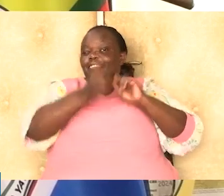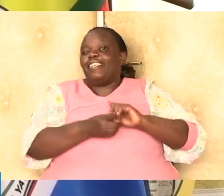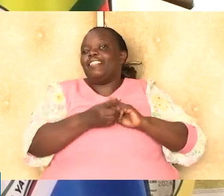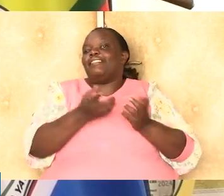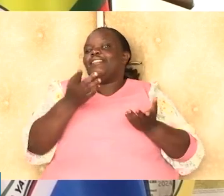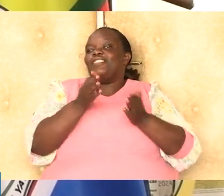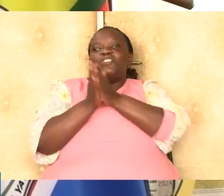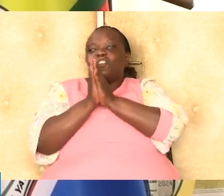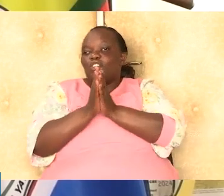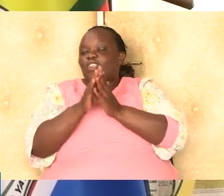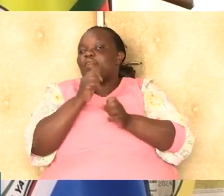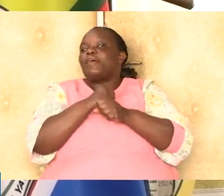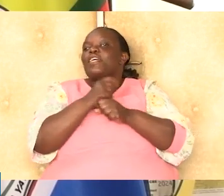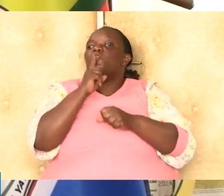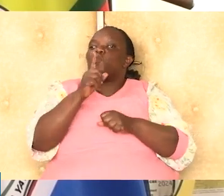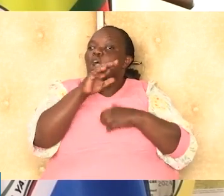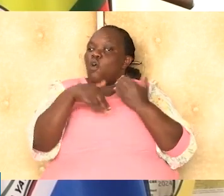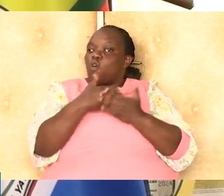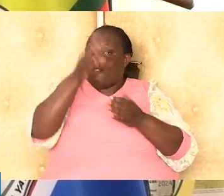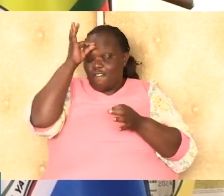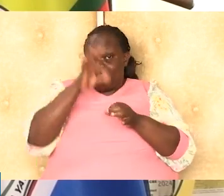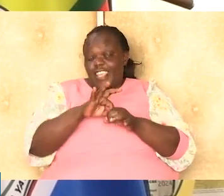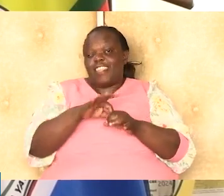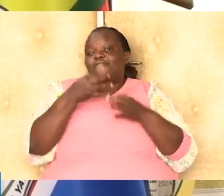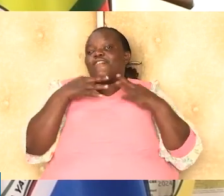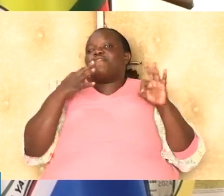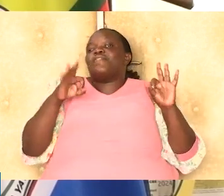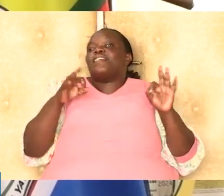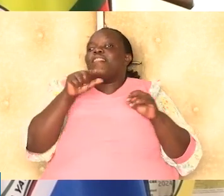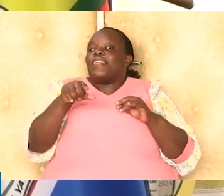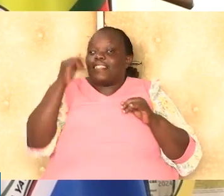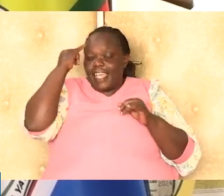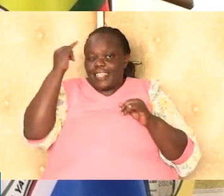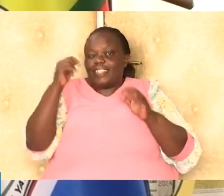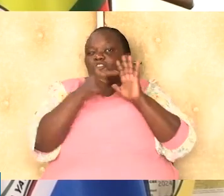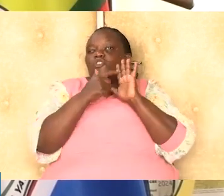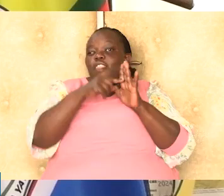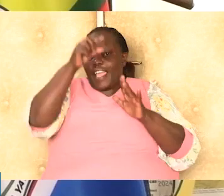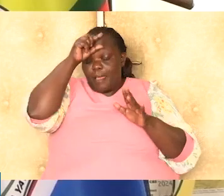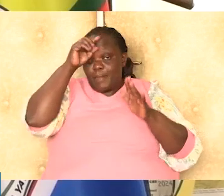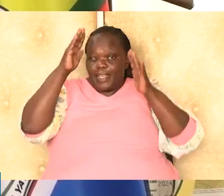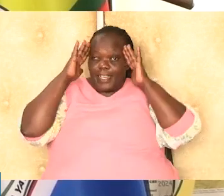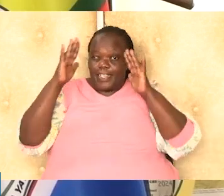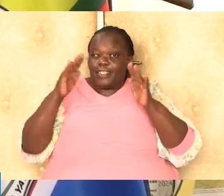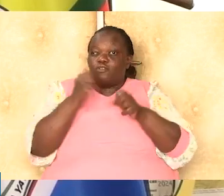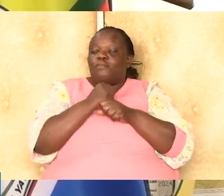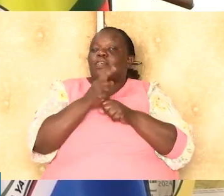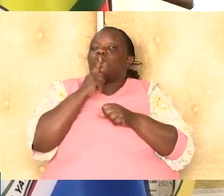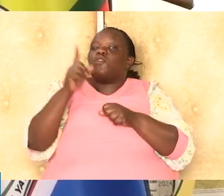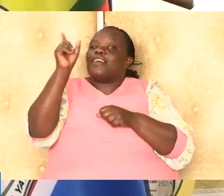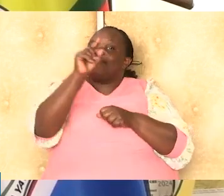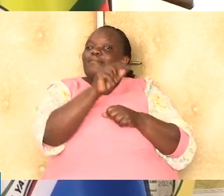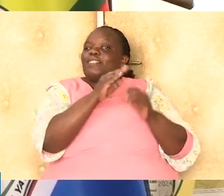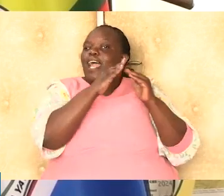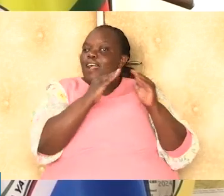otherwise ensuring that all Kenyans can exercise the faith freely. These initiatives reflect the government's dedication to ensuring affordable